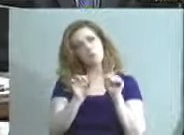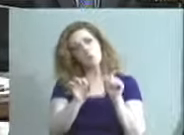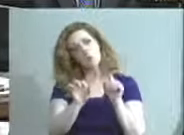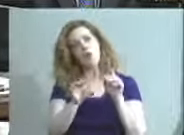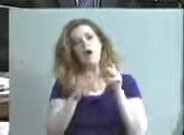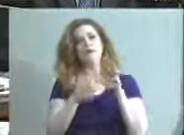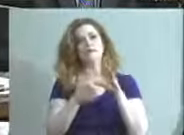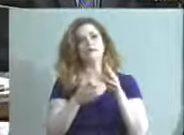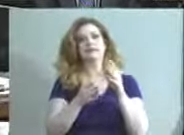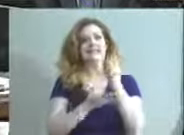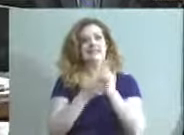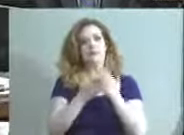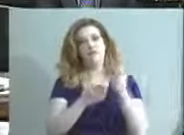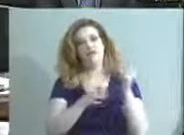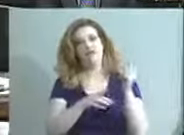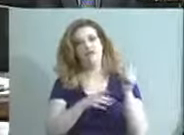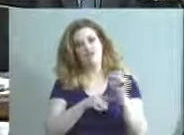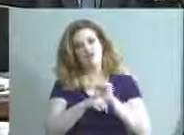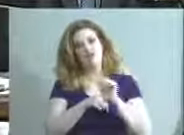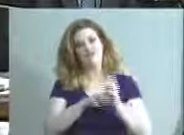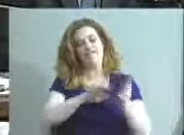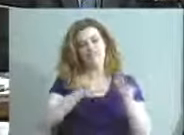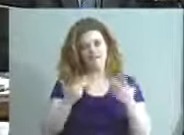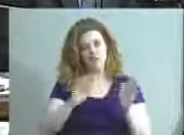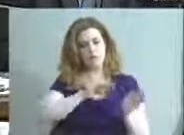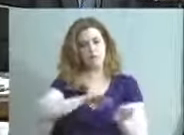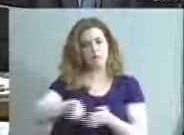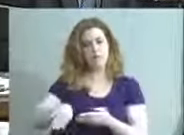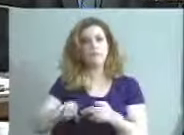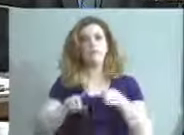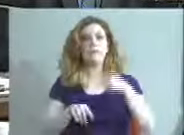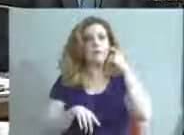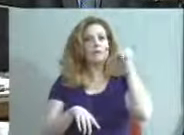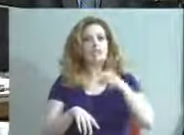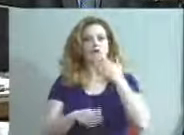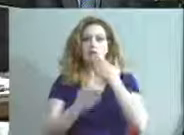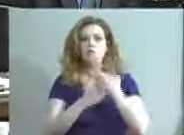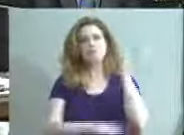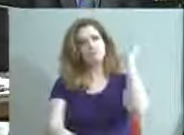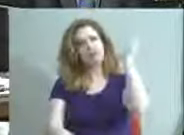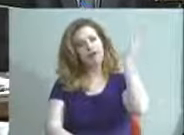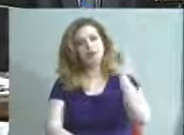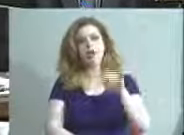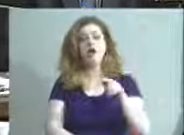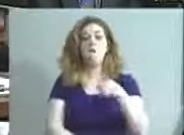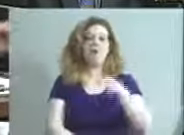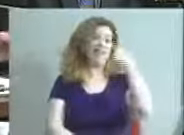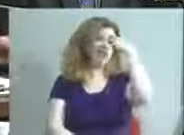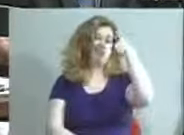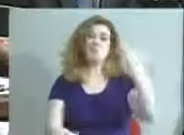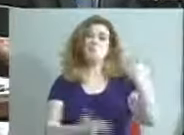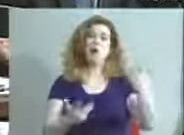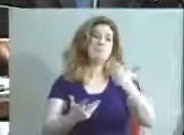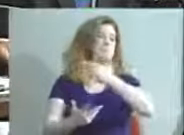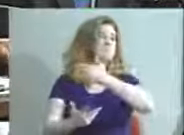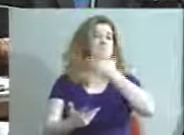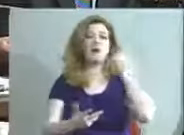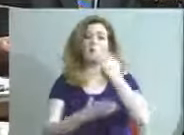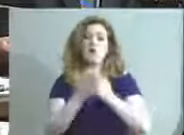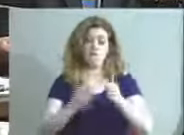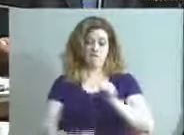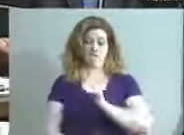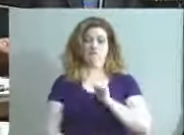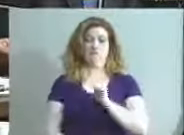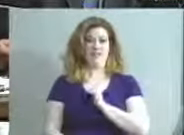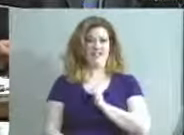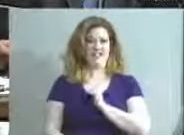training knocked out of the way. But we also saw some, you some really good presentations on that. But I think the best part, at least for me, and